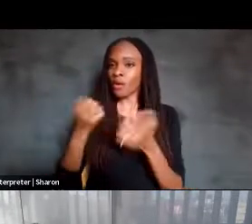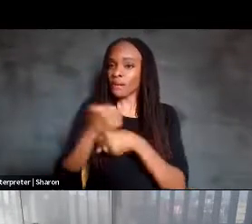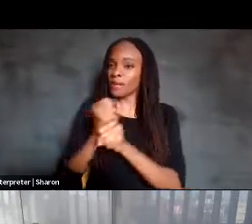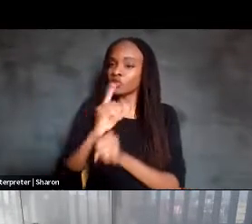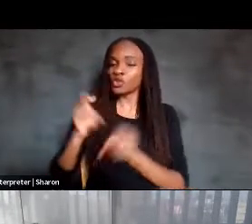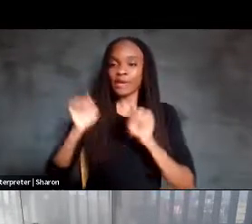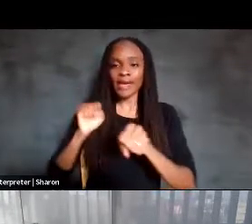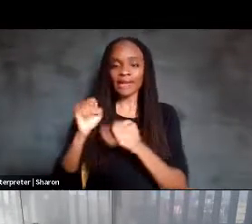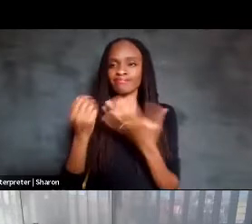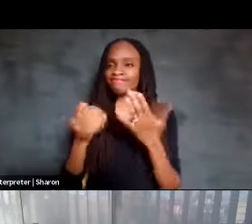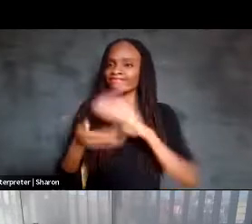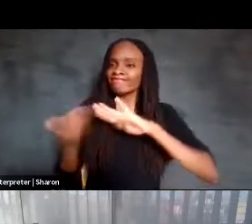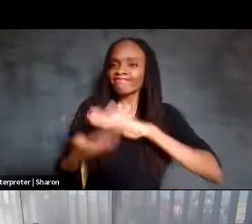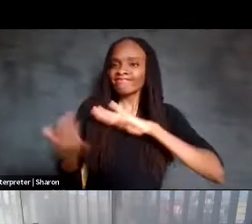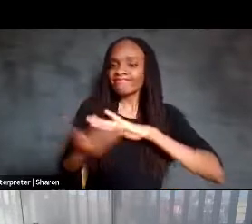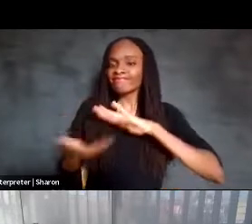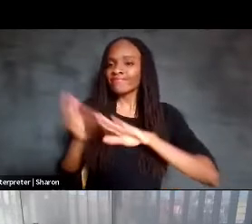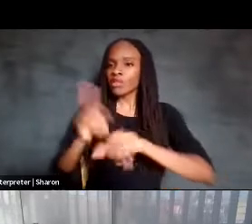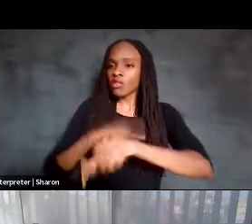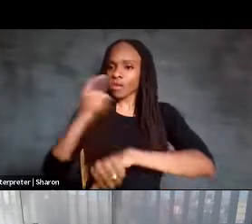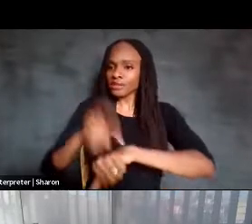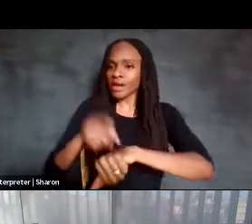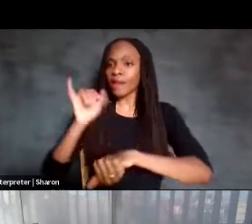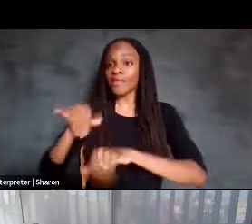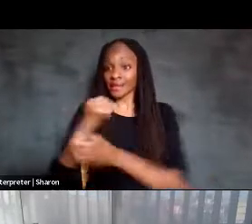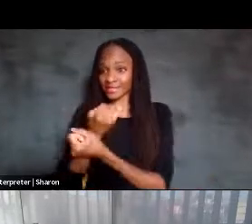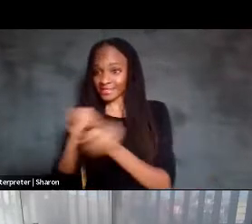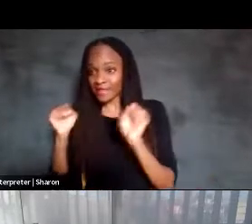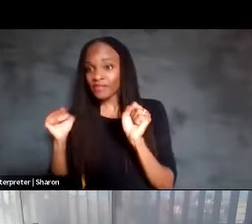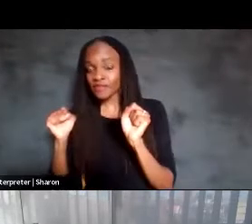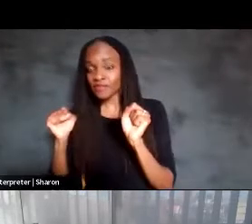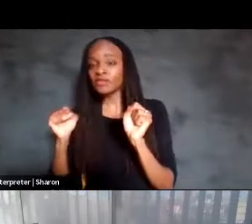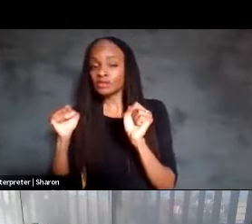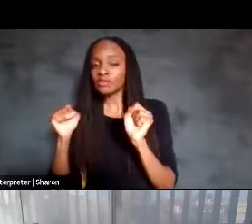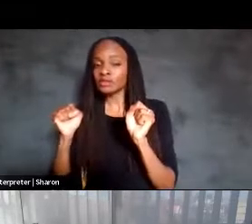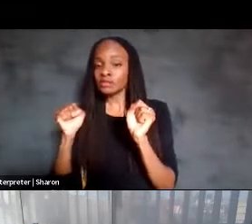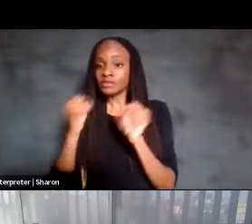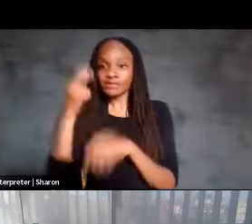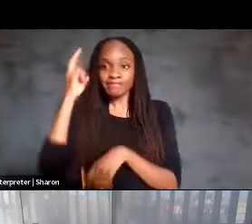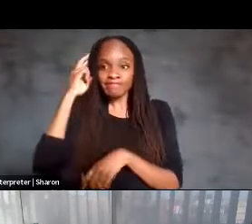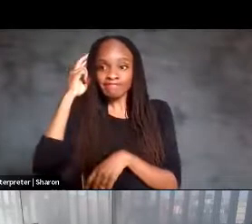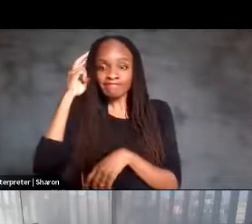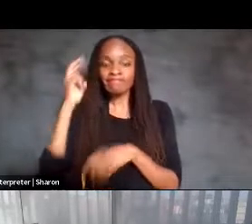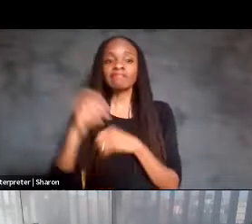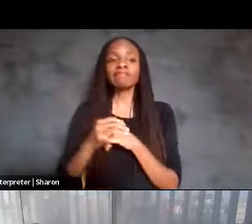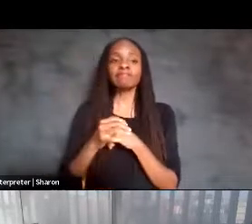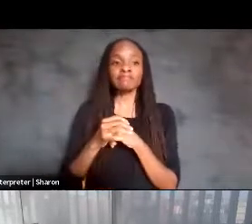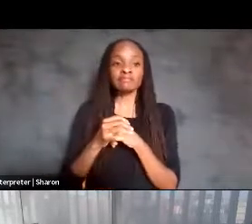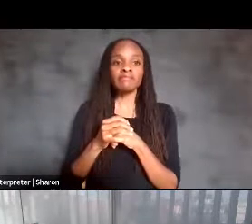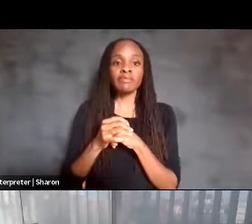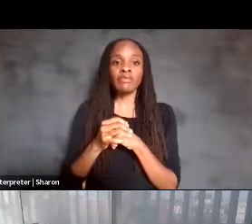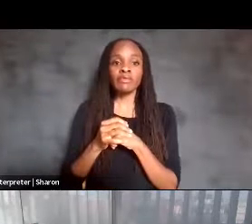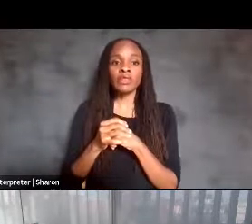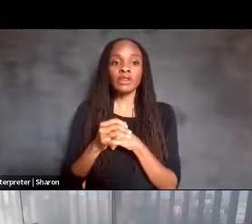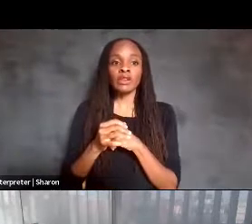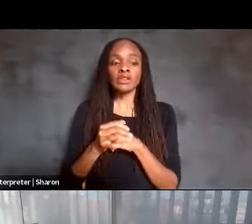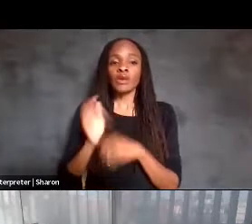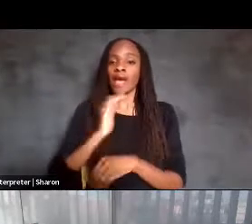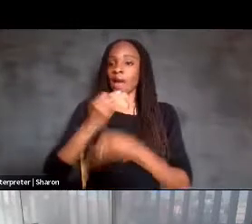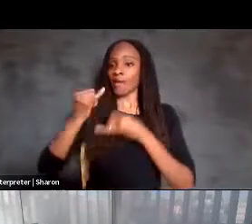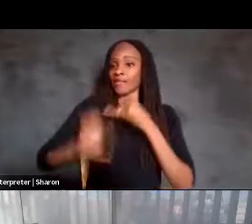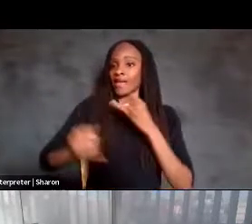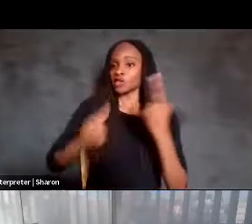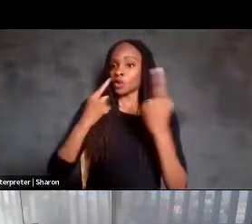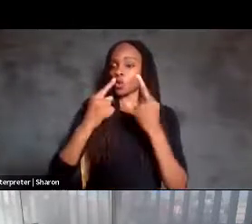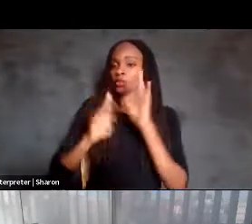long time and obviously that it's safe to implant. And so our last goal is to